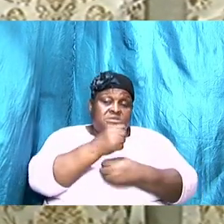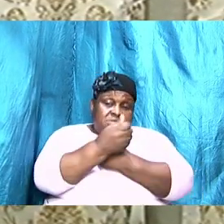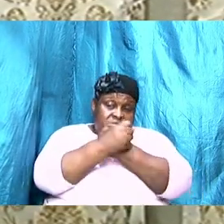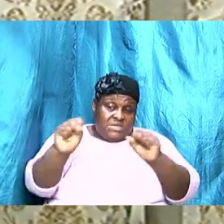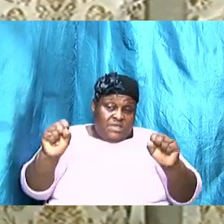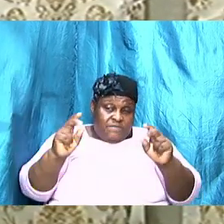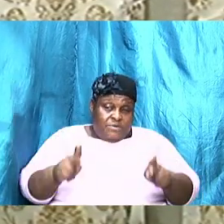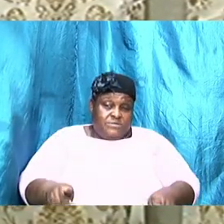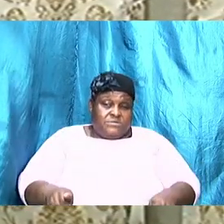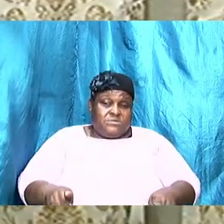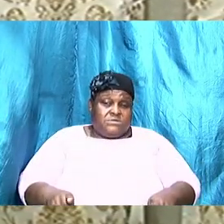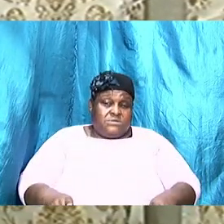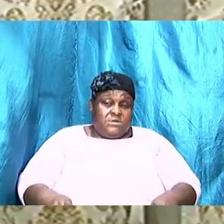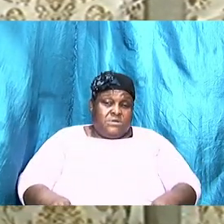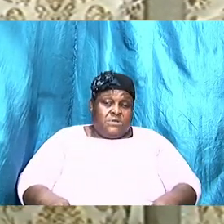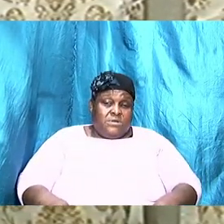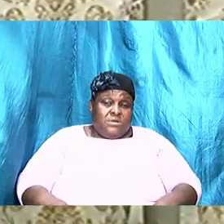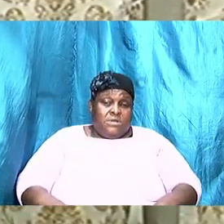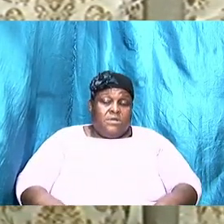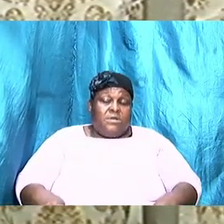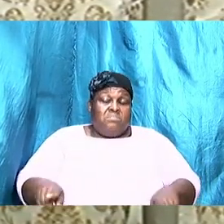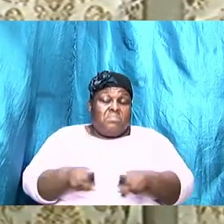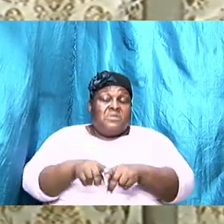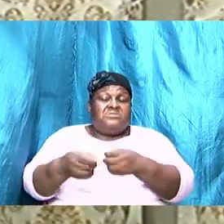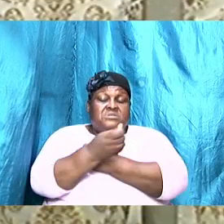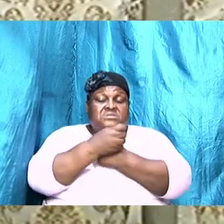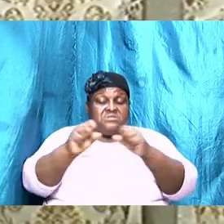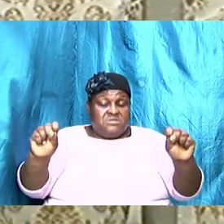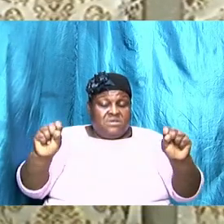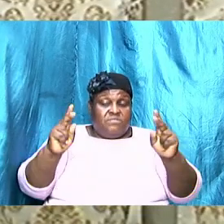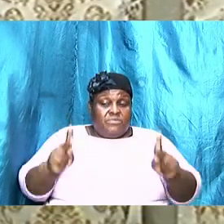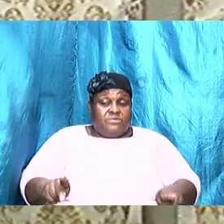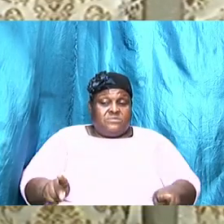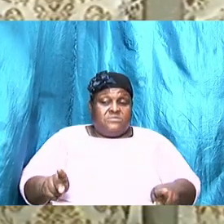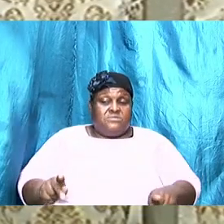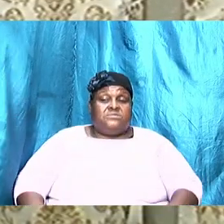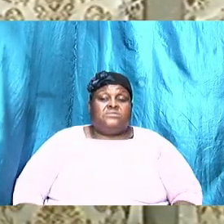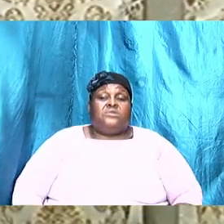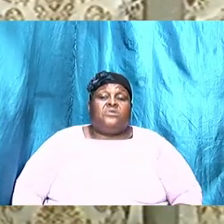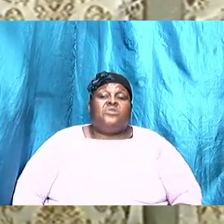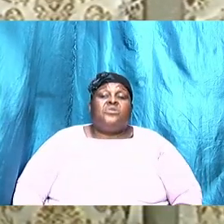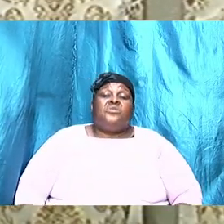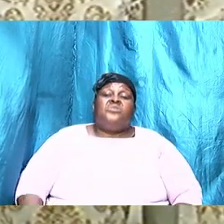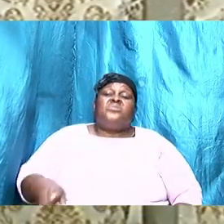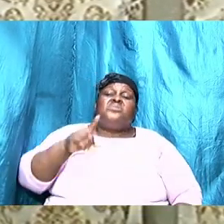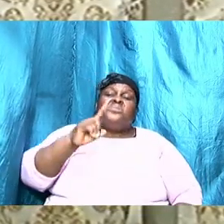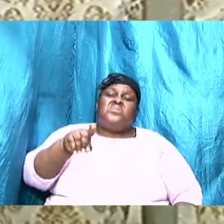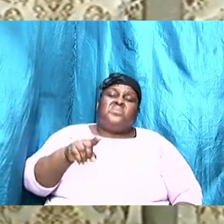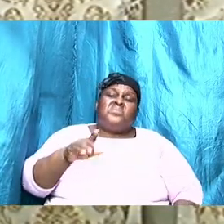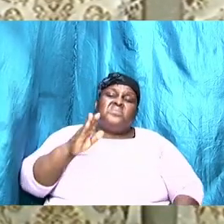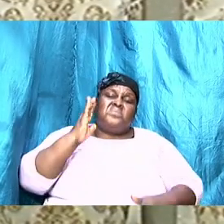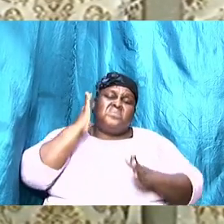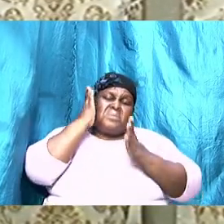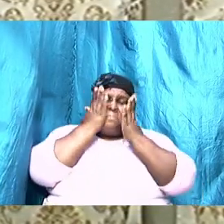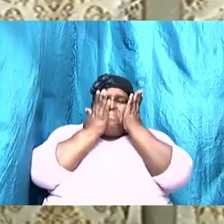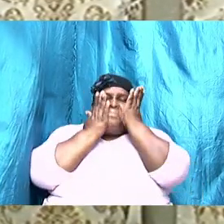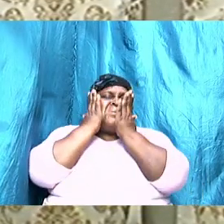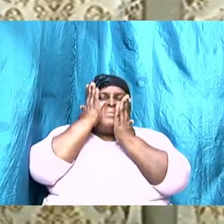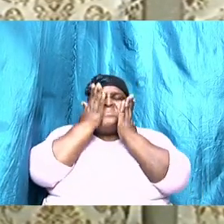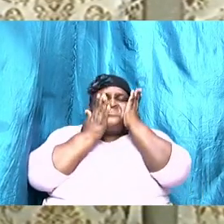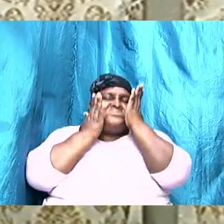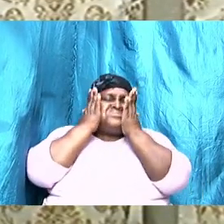yes as a saved person you are an embarrassment to the faith